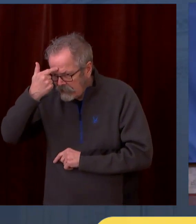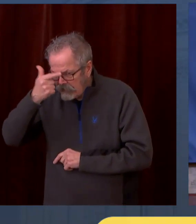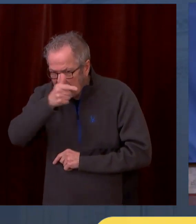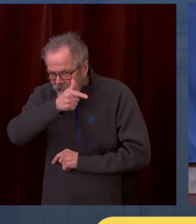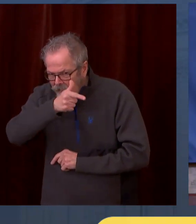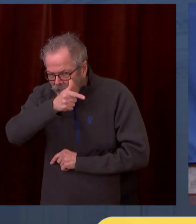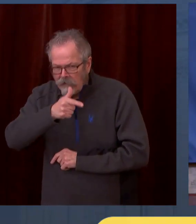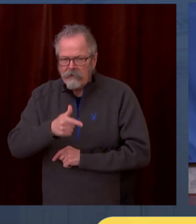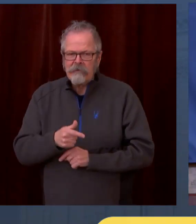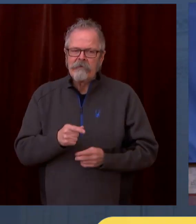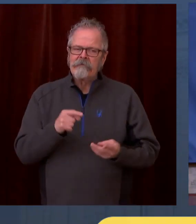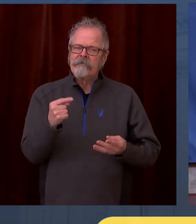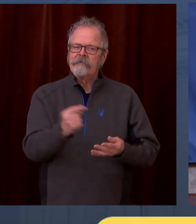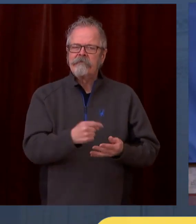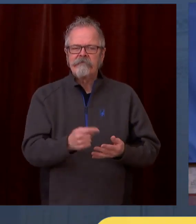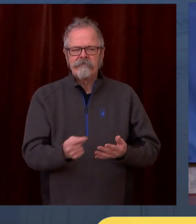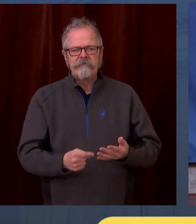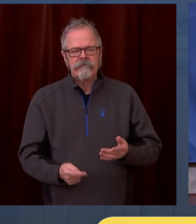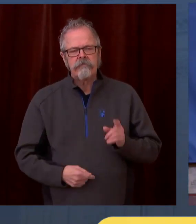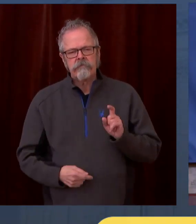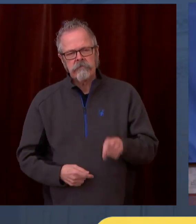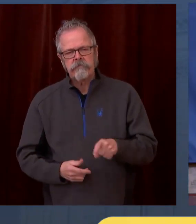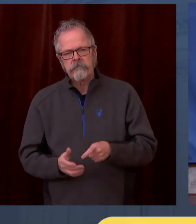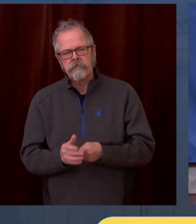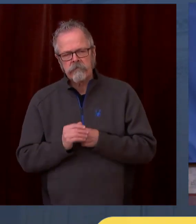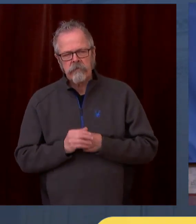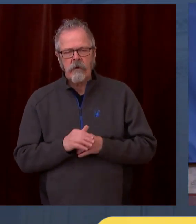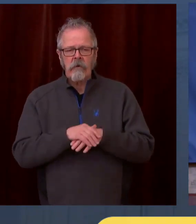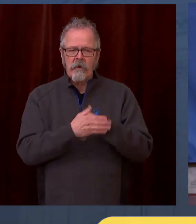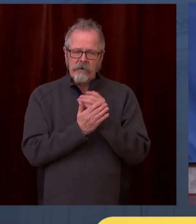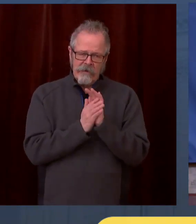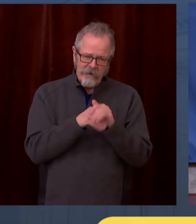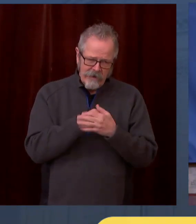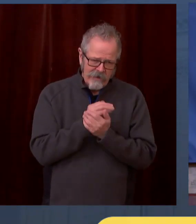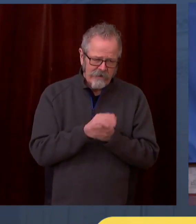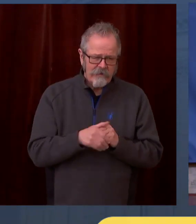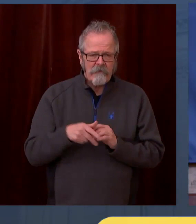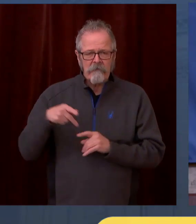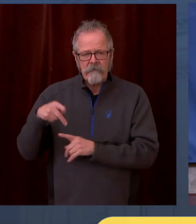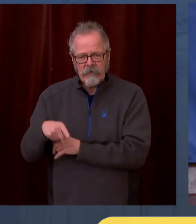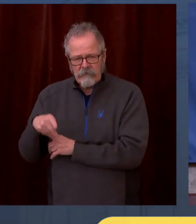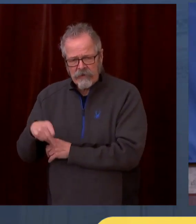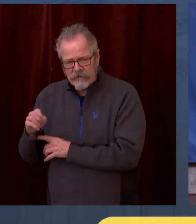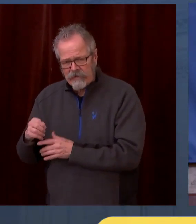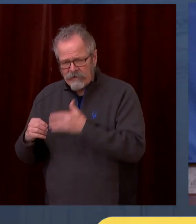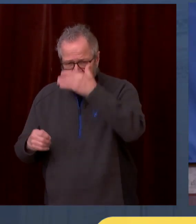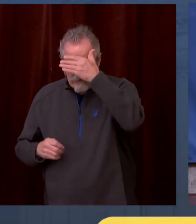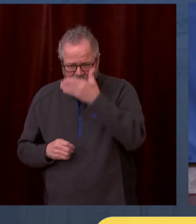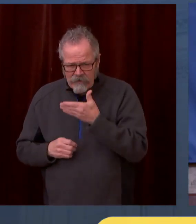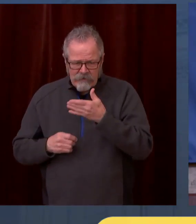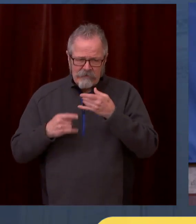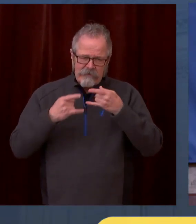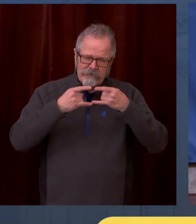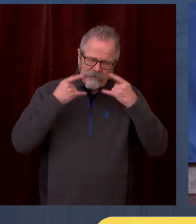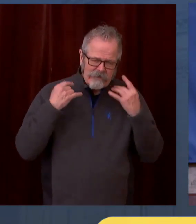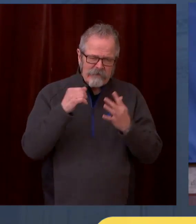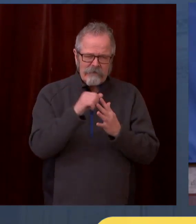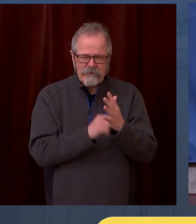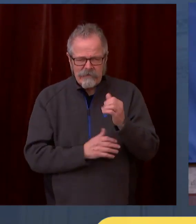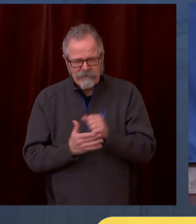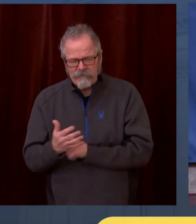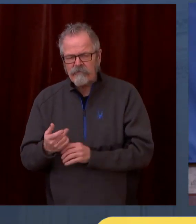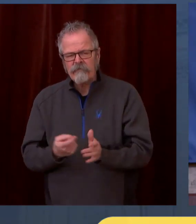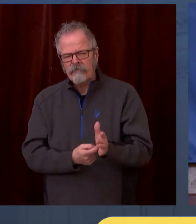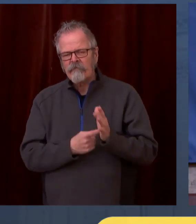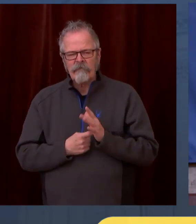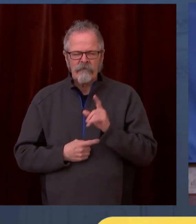So, we're really happy about making this progress. We want to thank everybody who's made this possible. Before I stand for your questions, I'm going to need to take about a